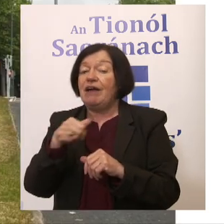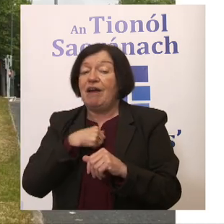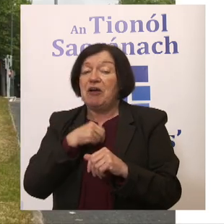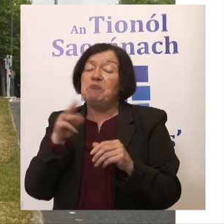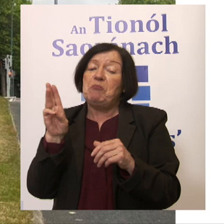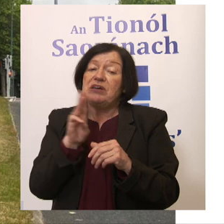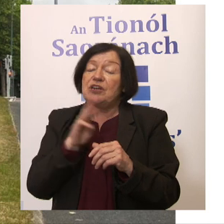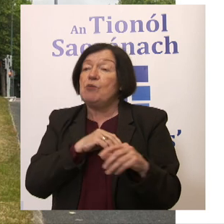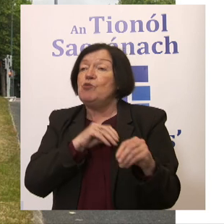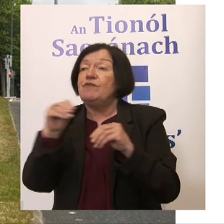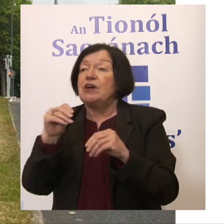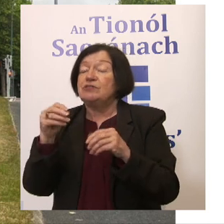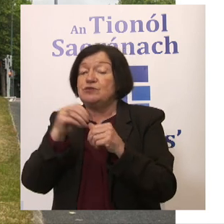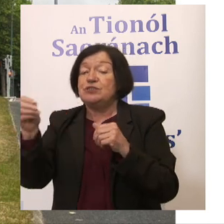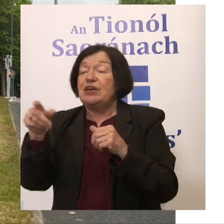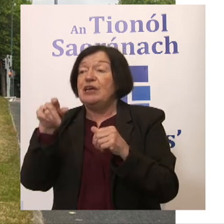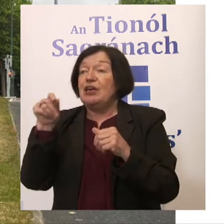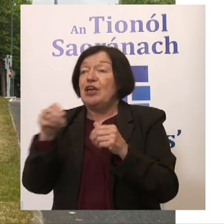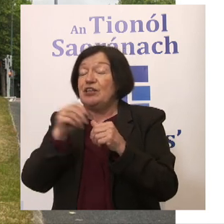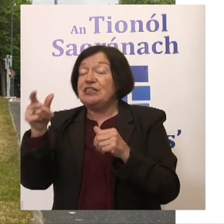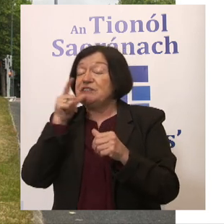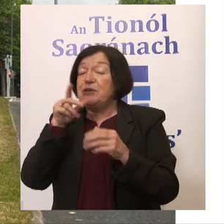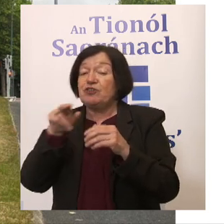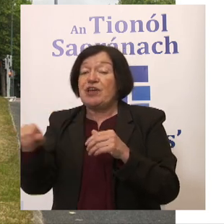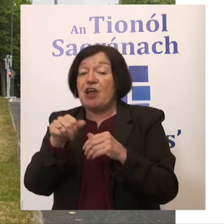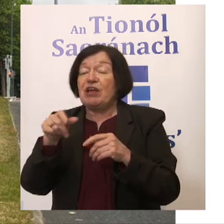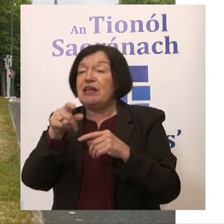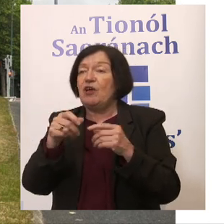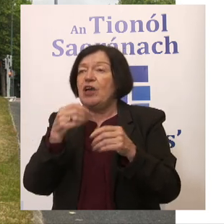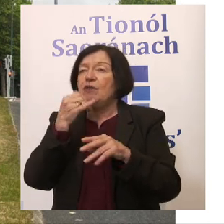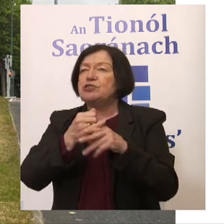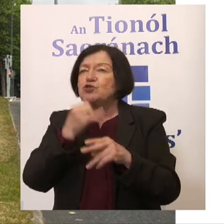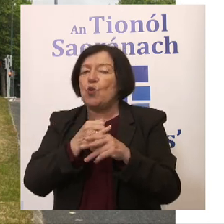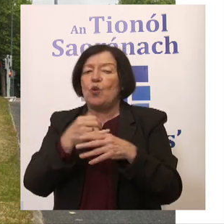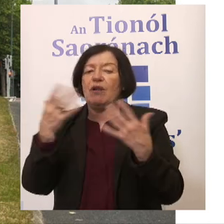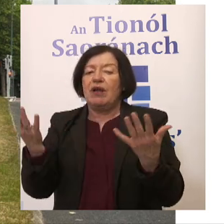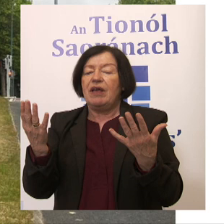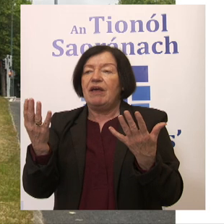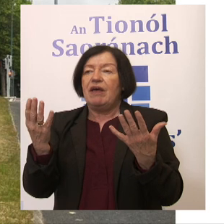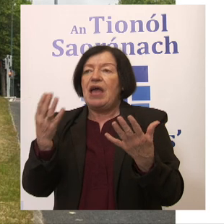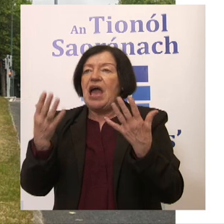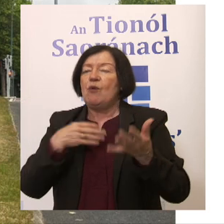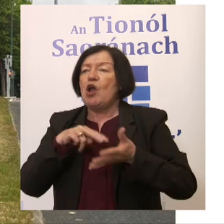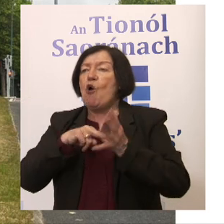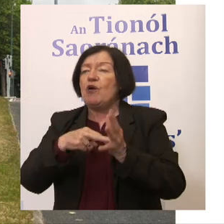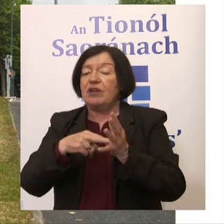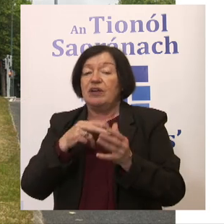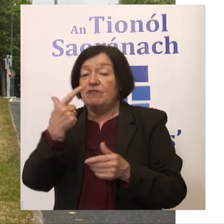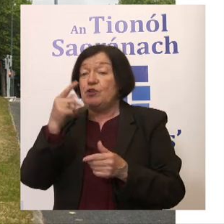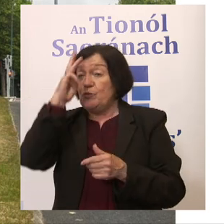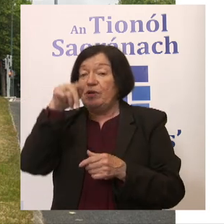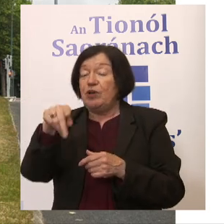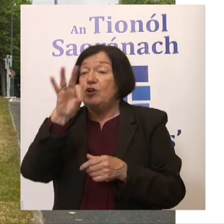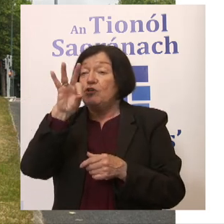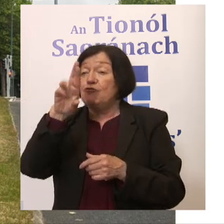possibly moving on to previous speakers' area here, is infrastructure. Around schools and schooling and the way we organise it. have two pictures up there on